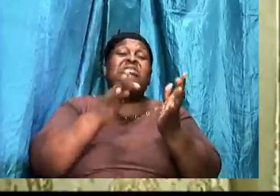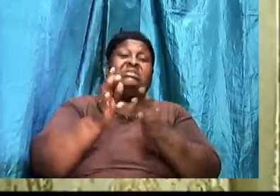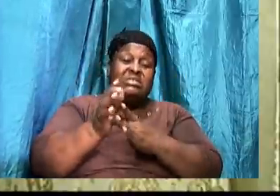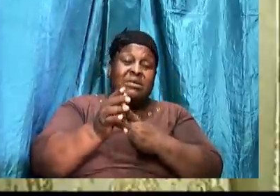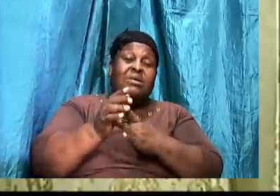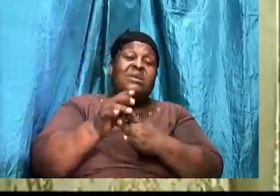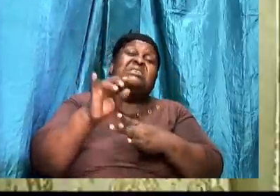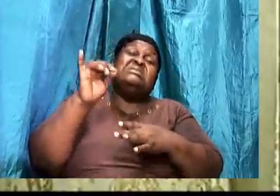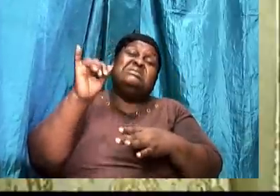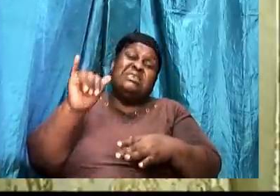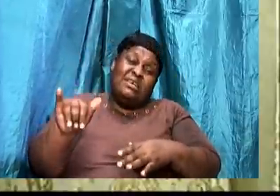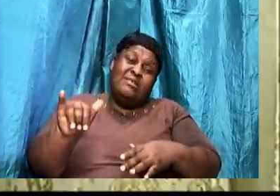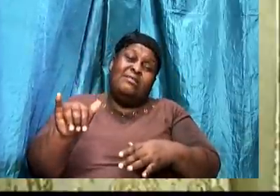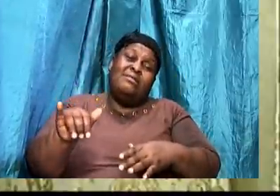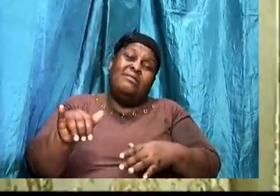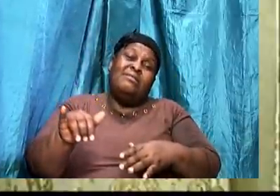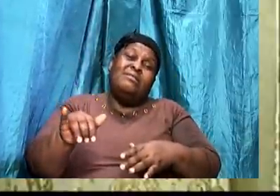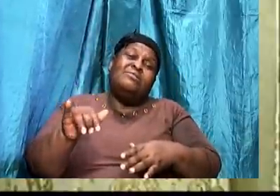Jesus' identity.